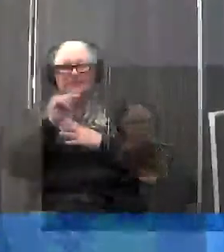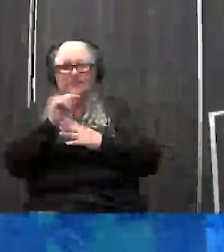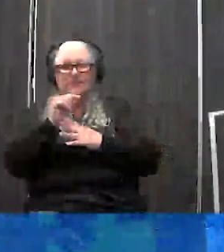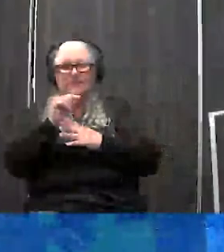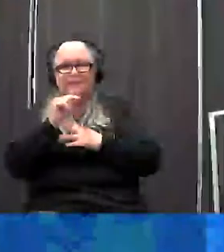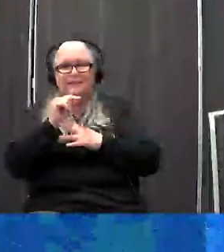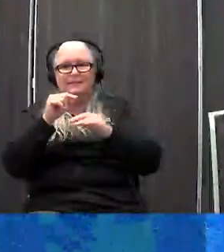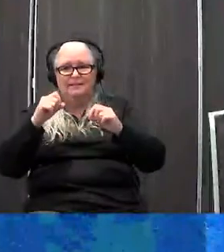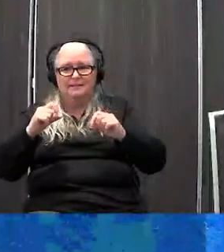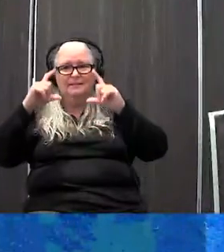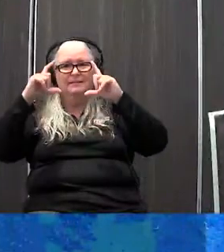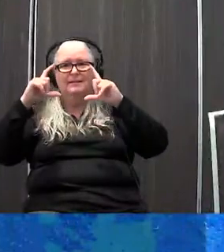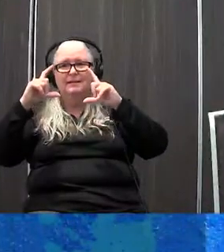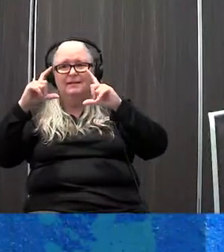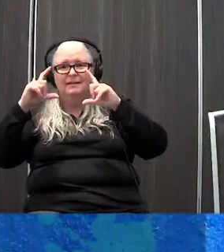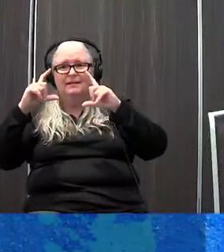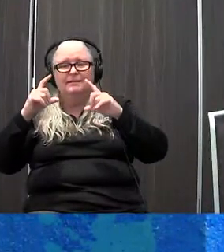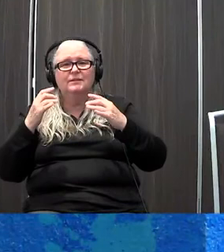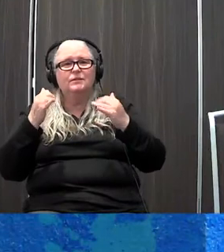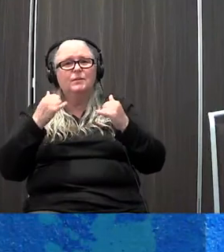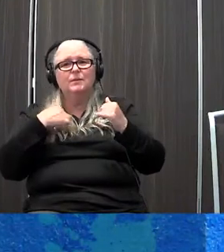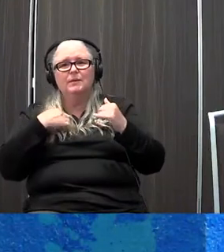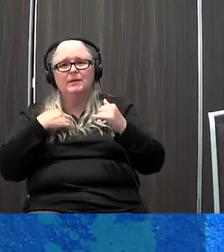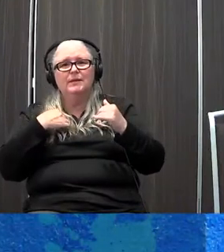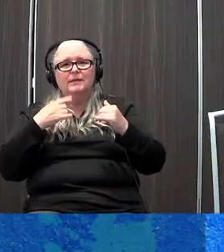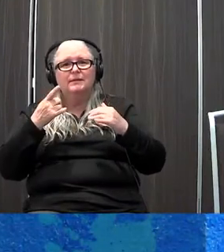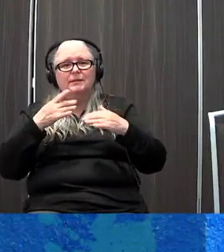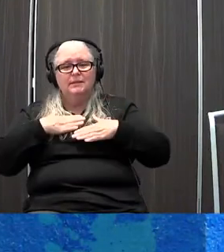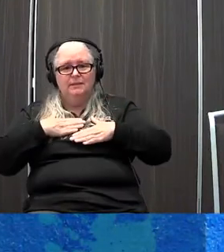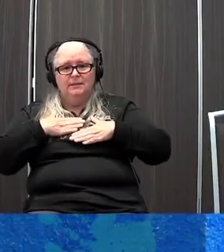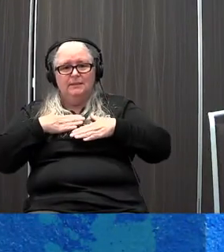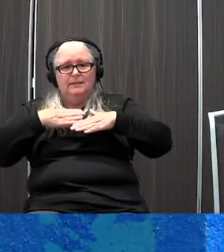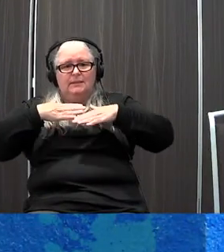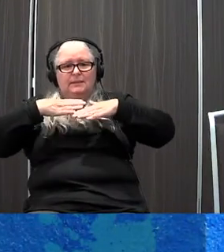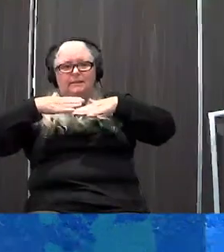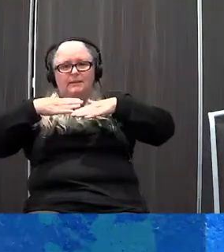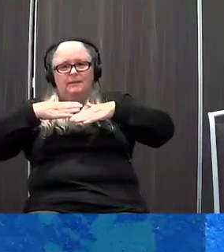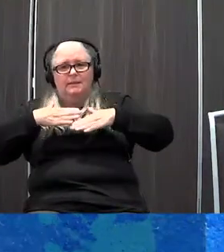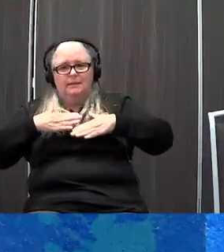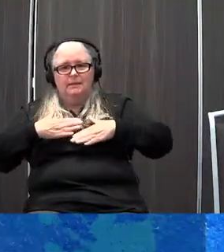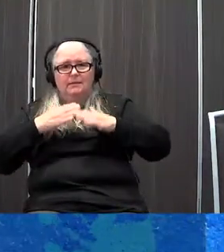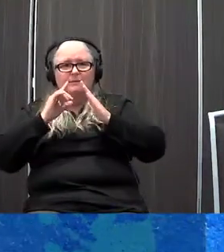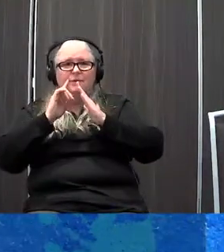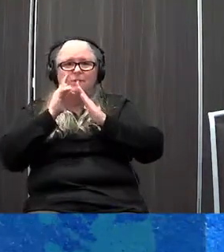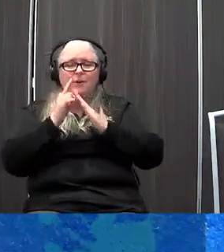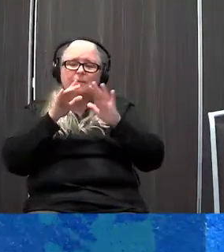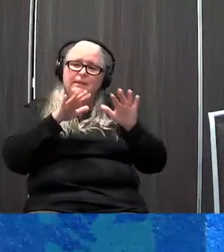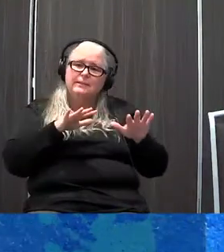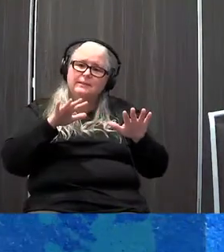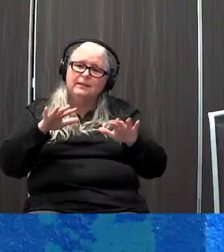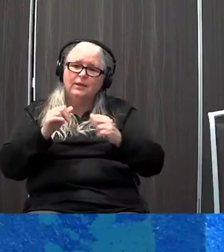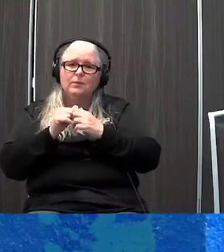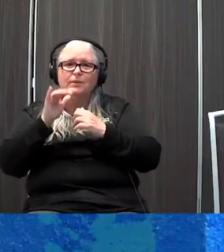will cruise through. So while I'm doing this, go and actually just pay attention to your breath for a moment. Go ahead and just settle in to your